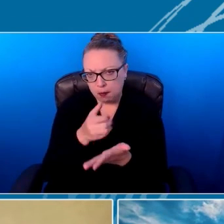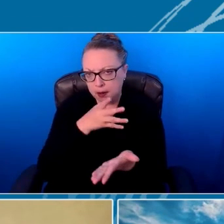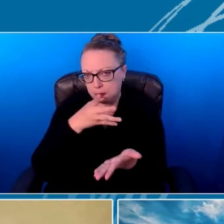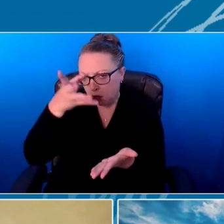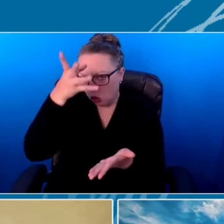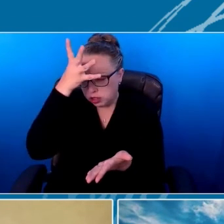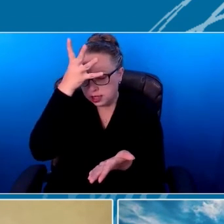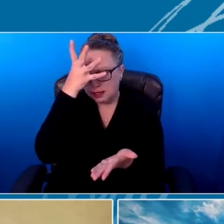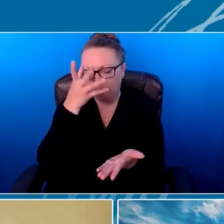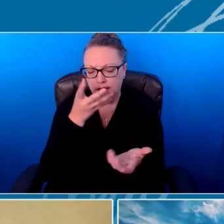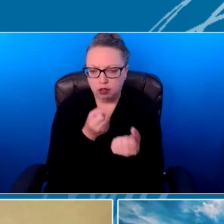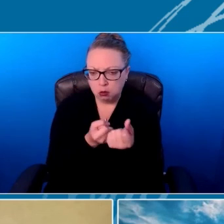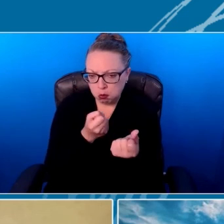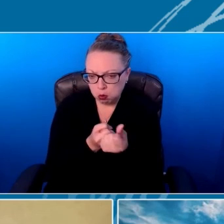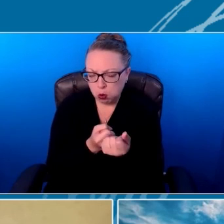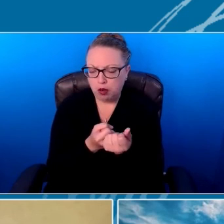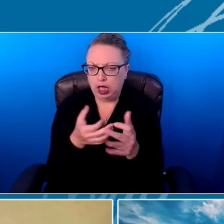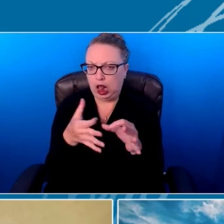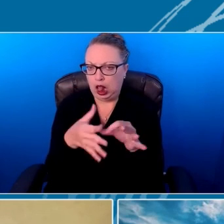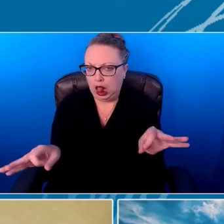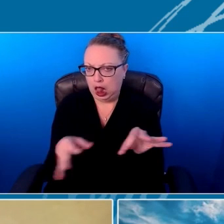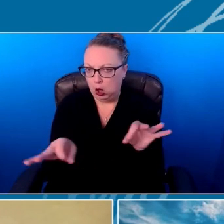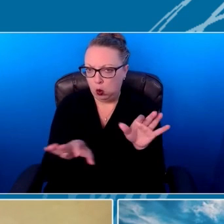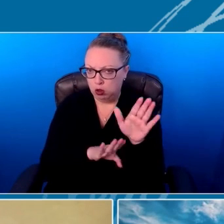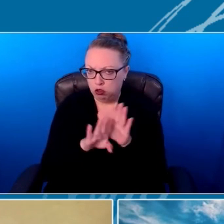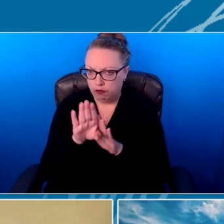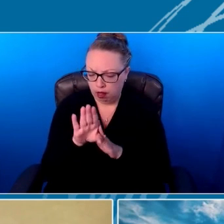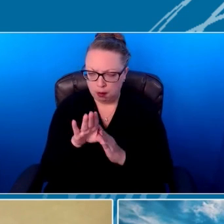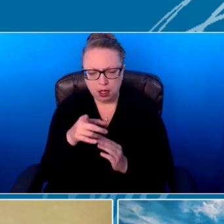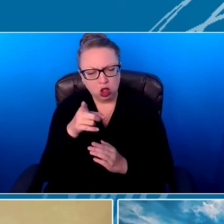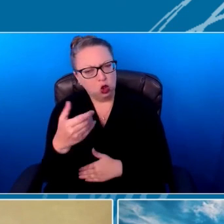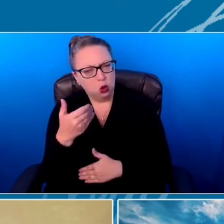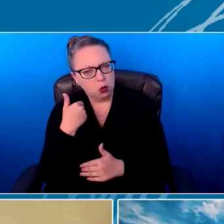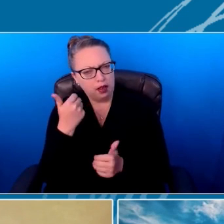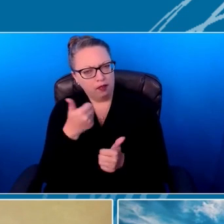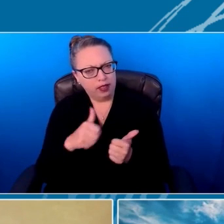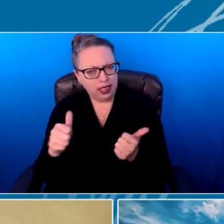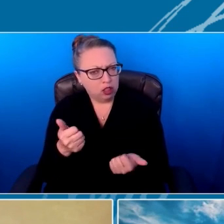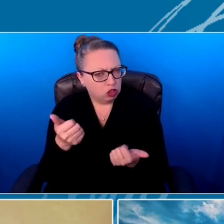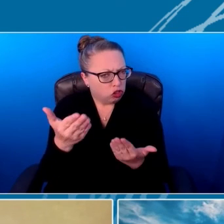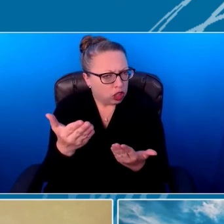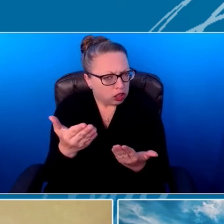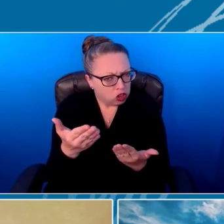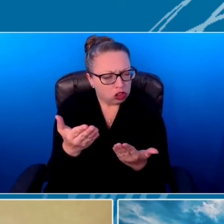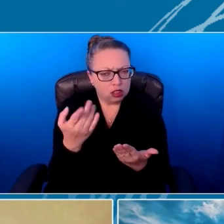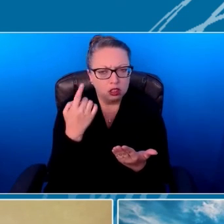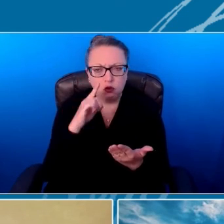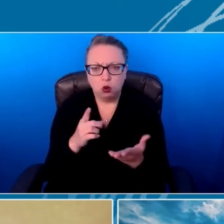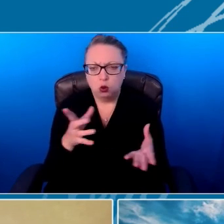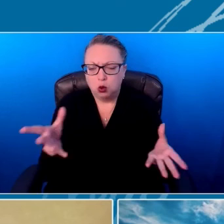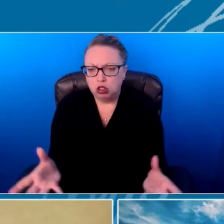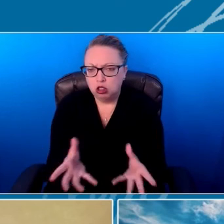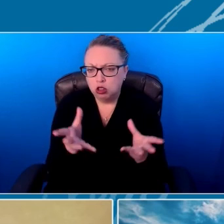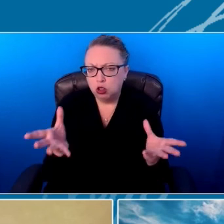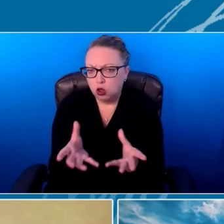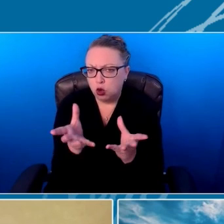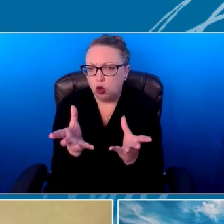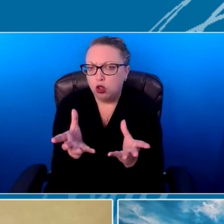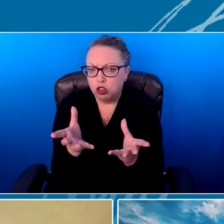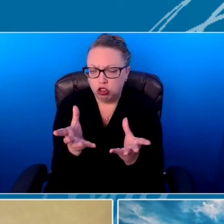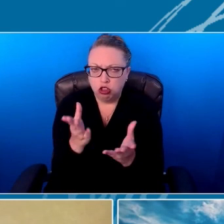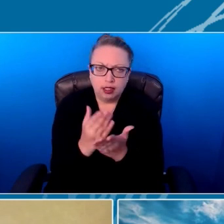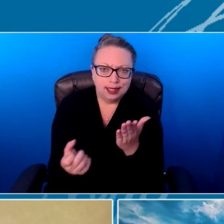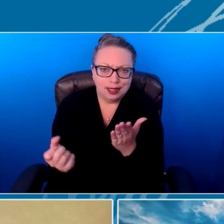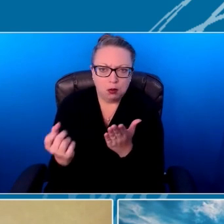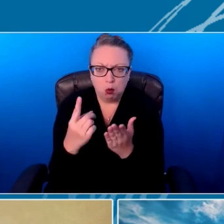children. Do you have any suggestions or recommendations to kind of encourage some of maybe the